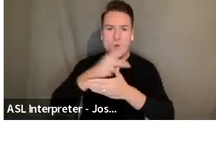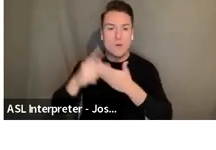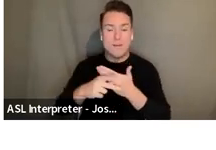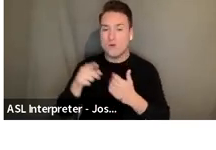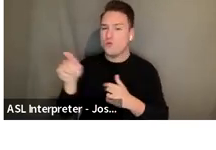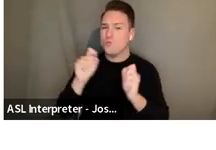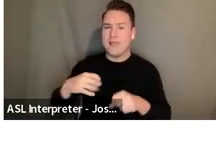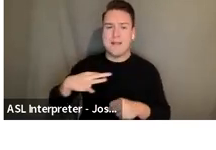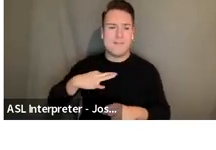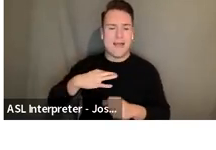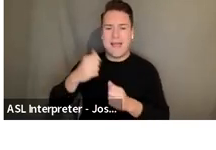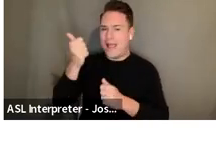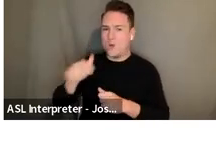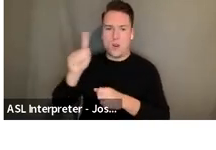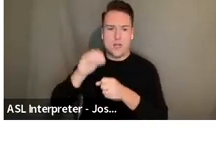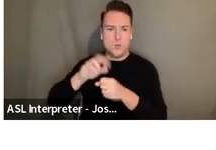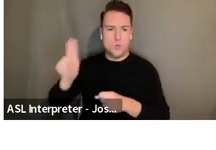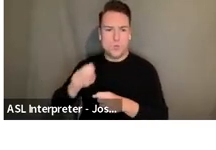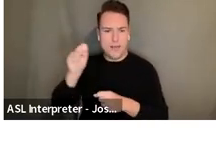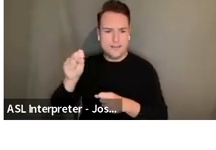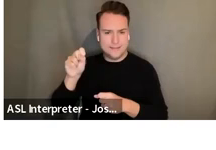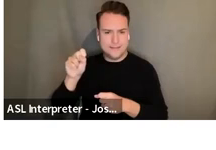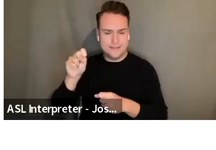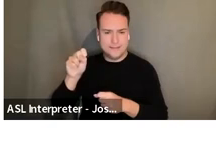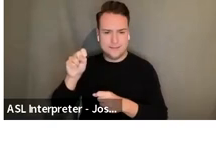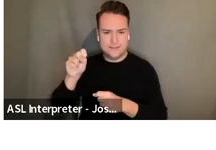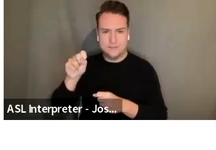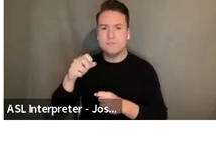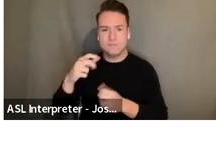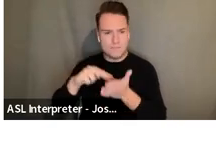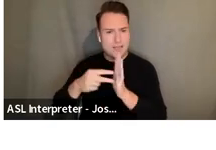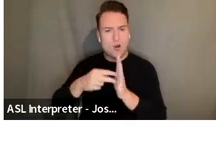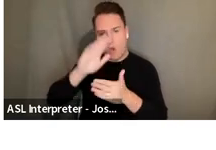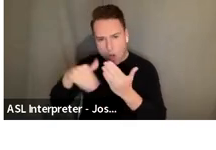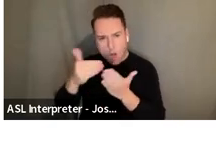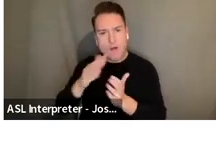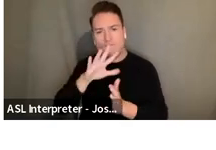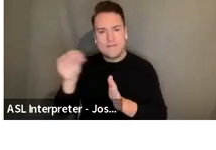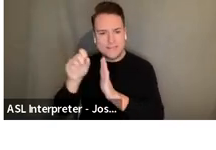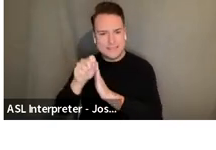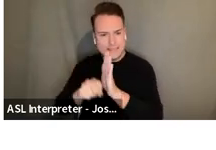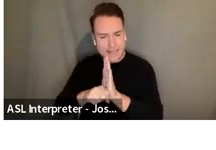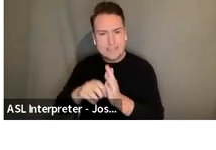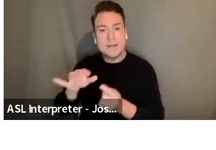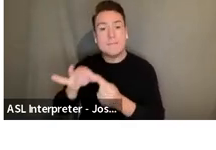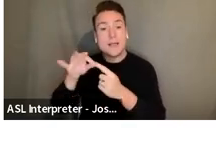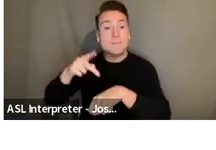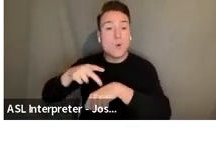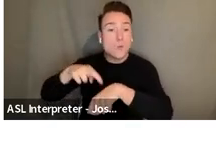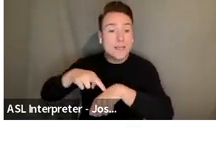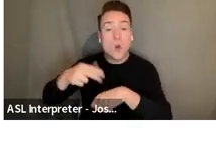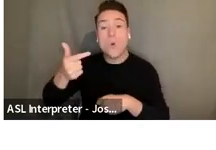United States, and we define the United States as all 50 of the states, as well as Puerto Rico, Guam,